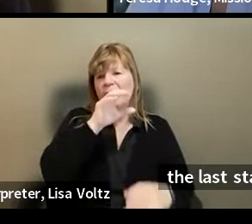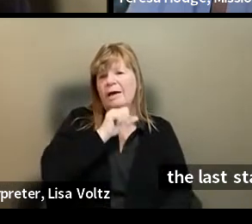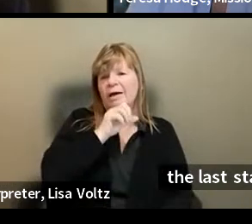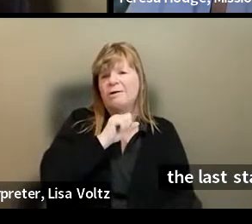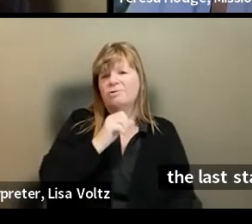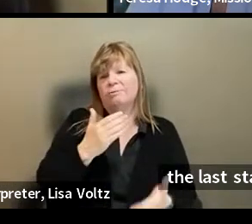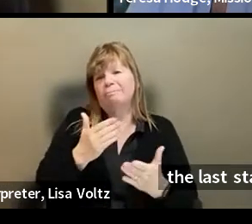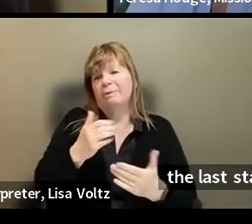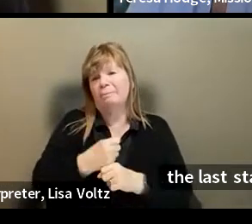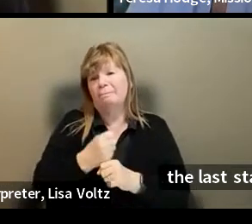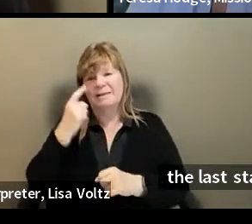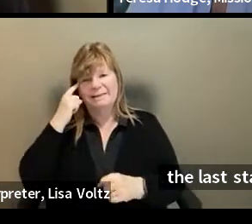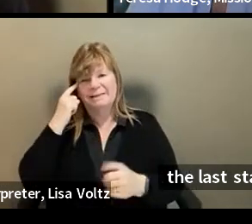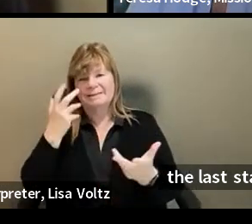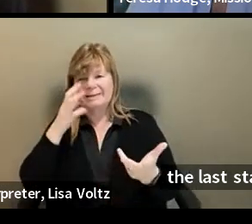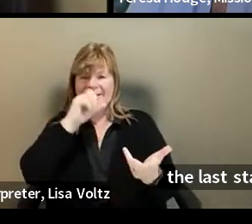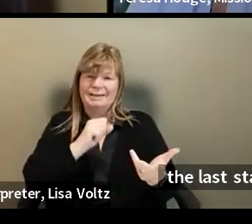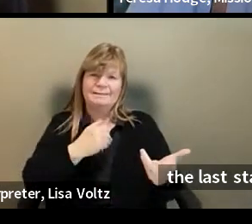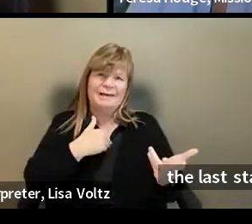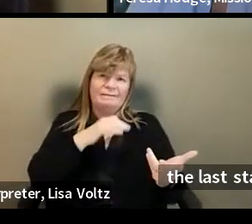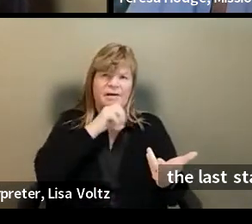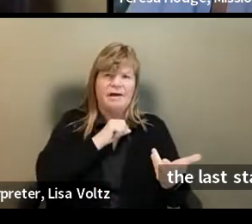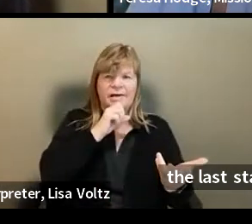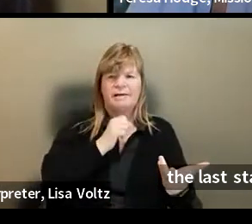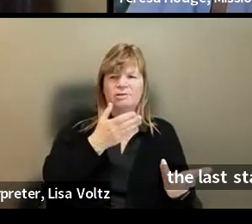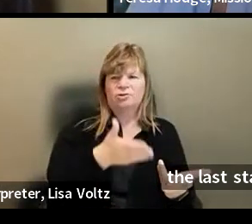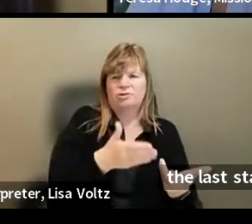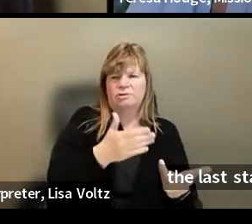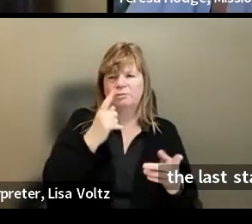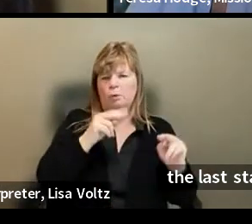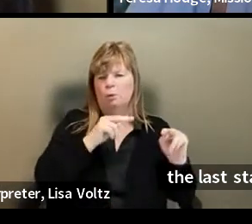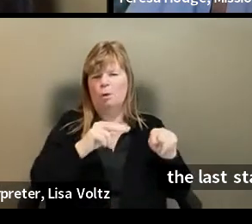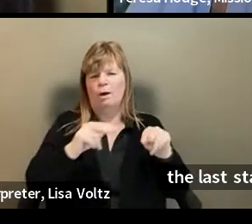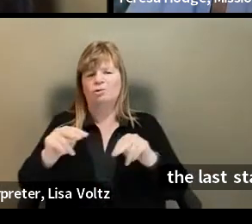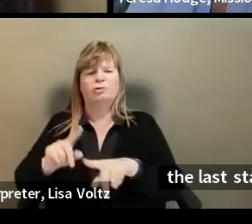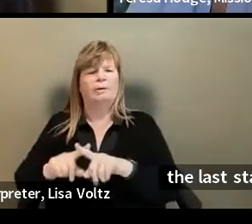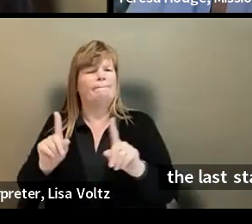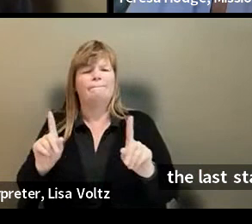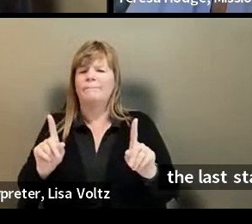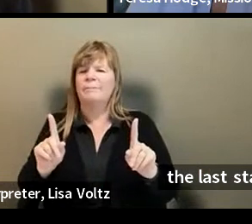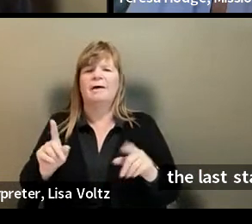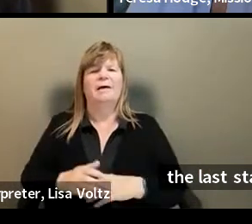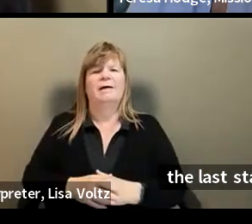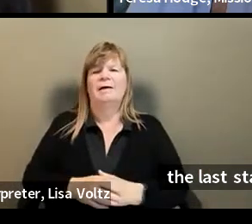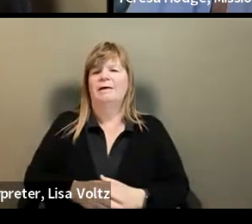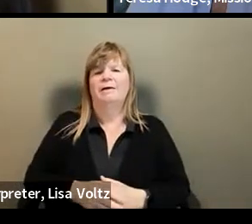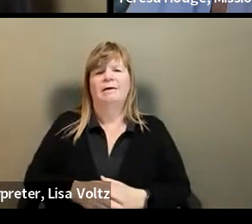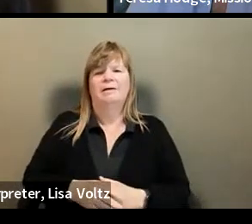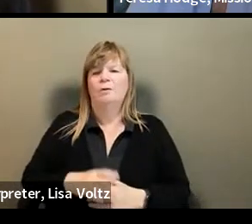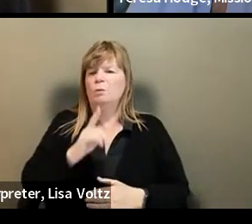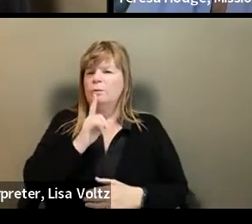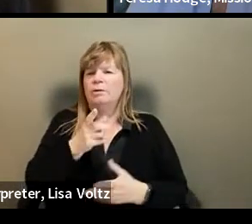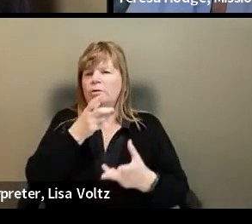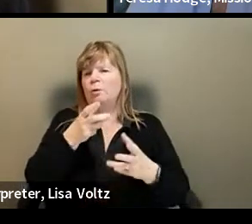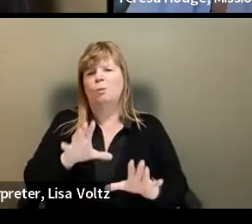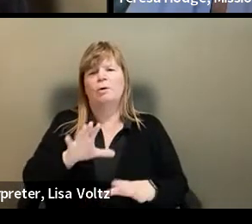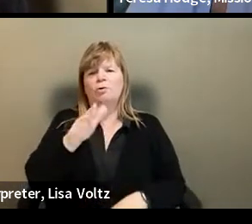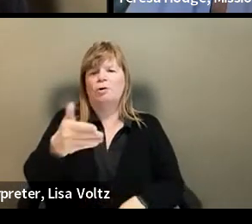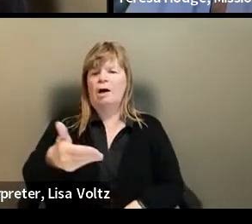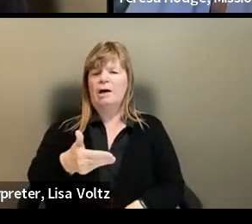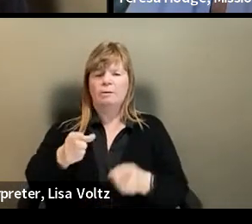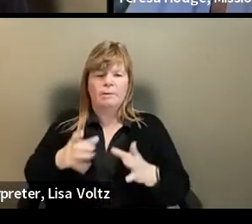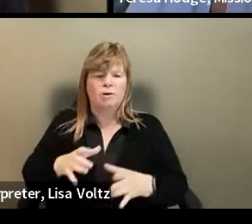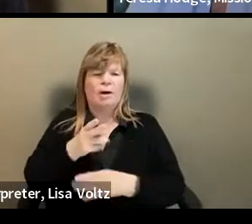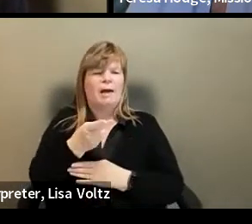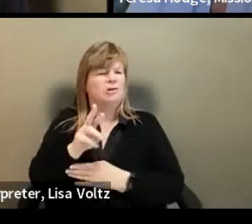it makes sense, you know, to have age as a, something that's being tracked. But in the, in the main, I would say, you know, you really don't want your hiring managers, your